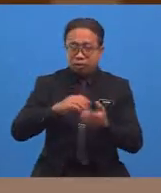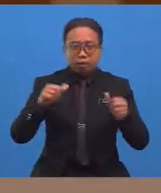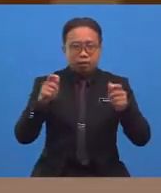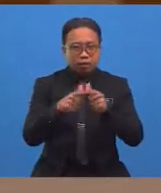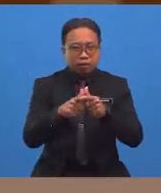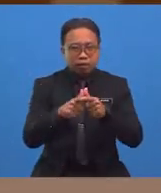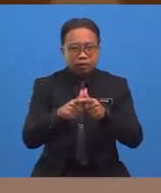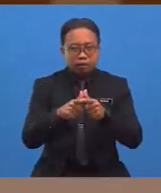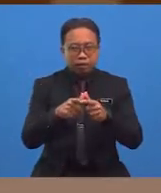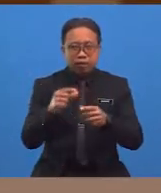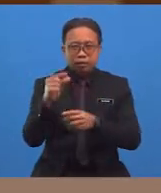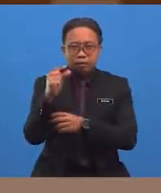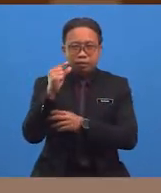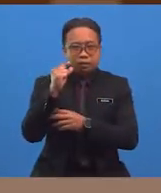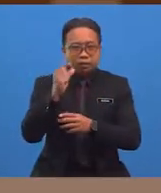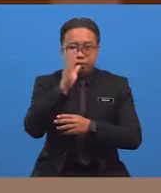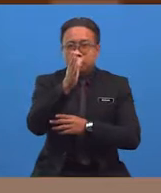is the Grammys!